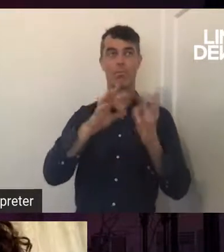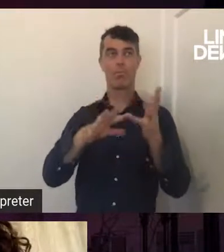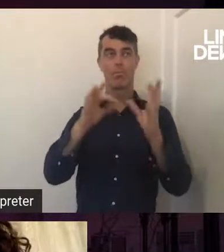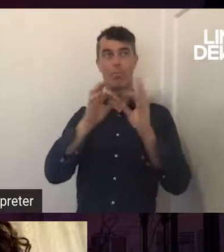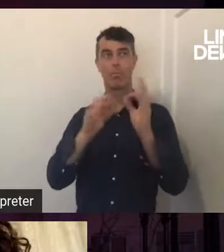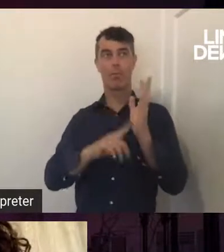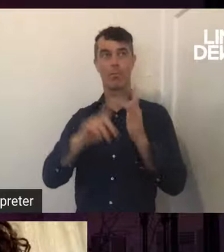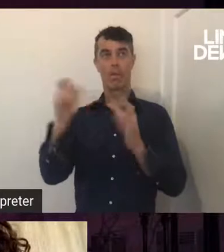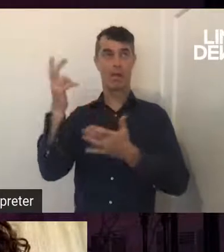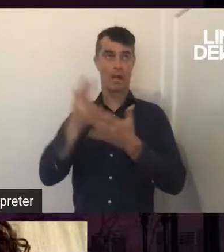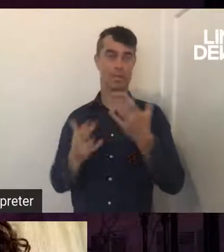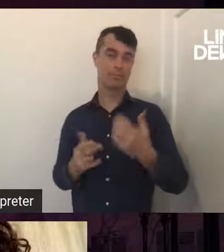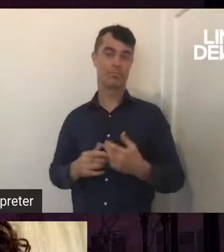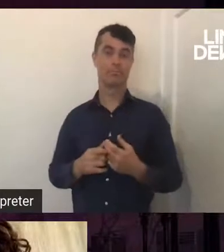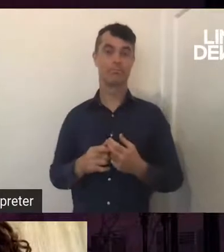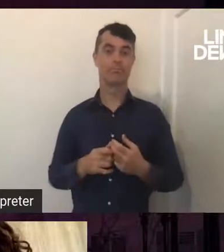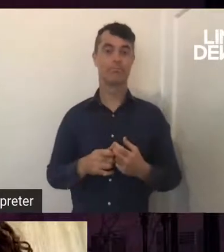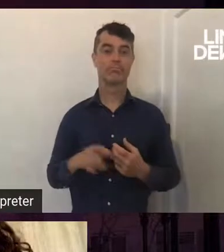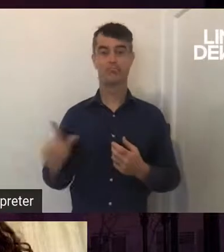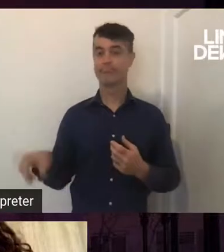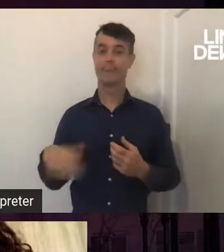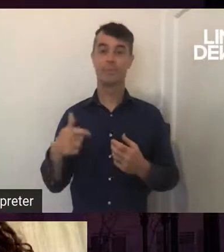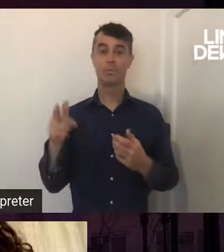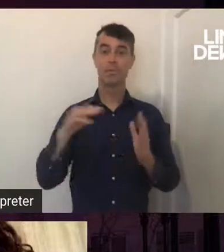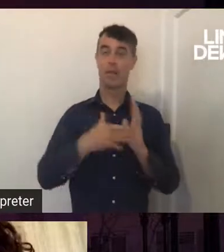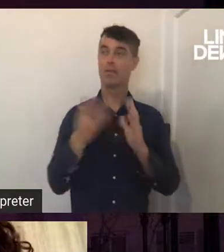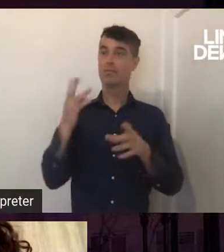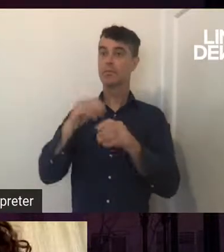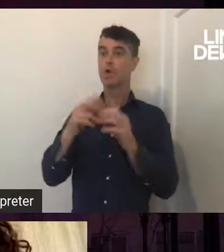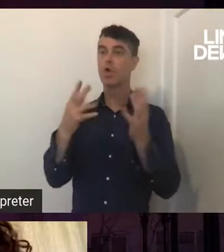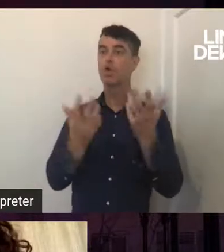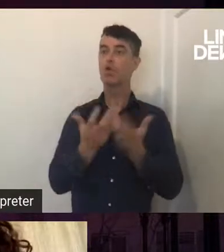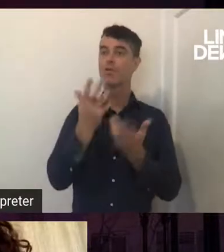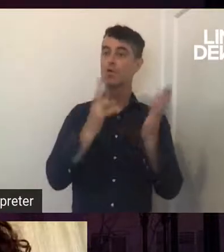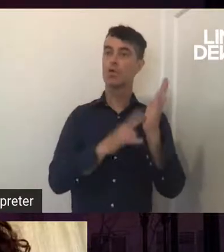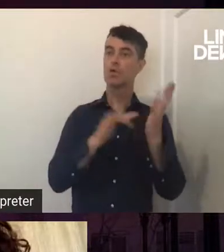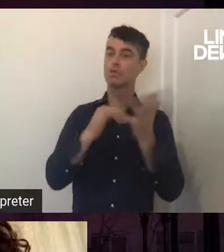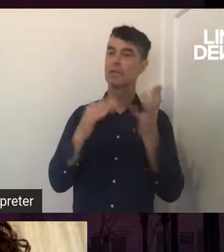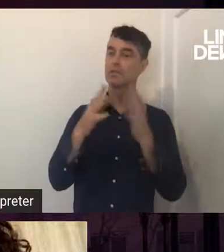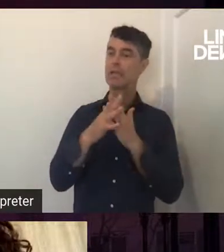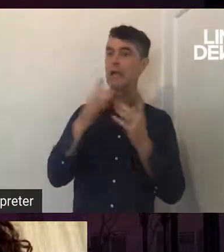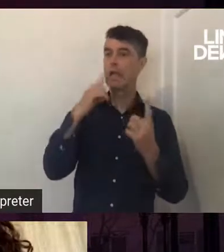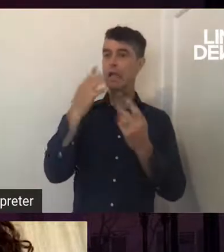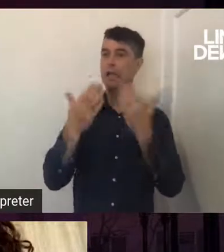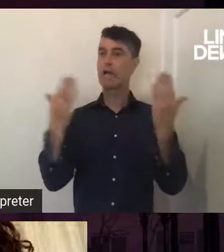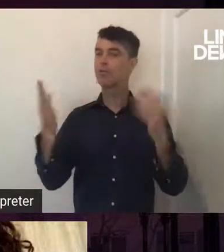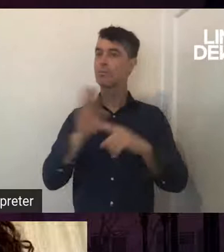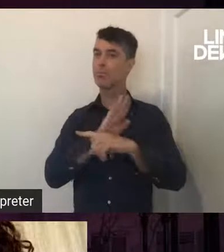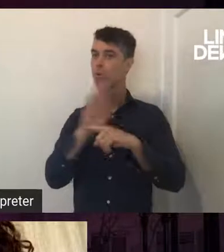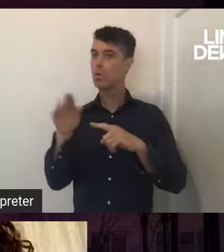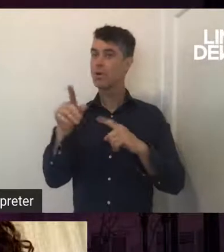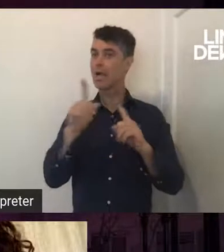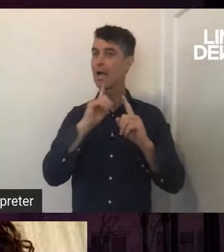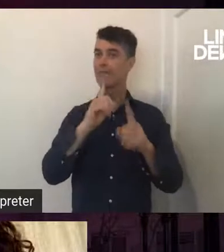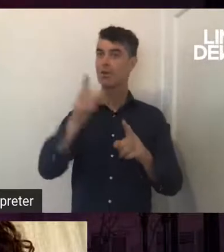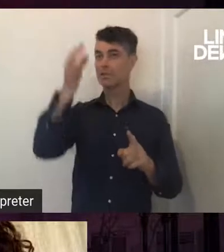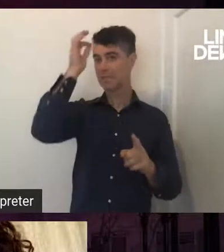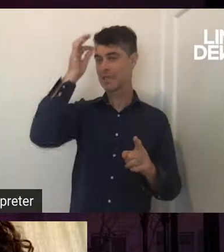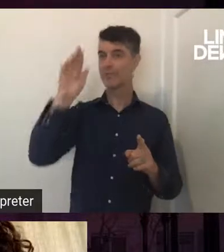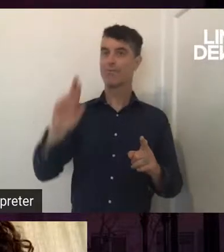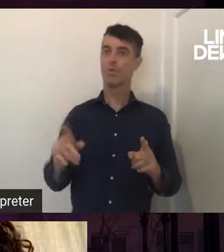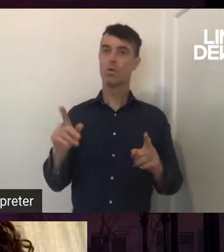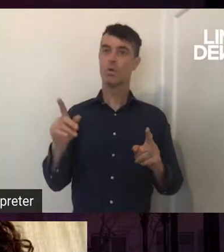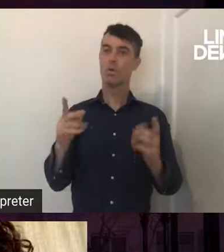You currently sit on the University of New South Wales Galleries Board. You're on the Advisory Council for the